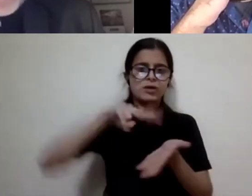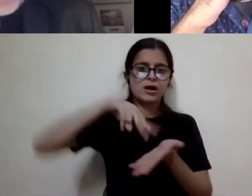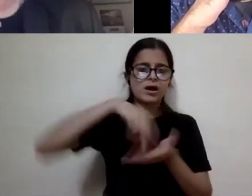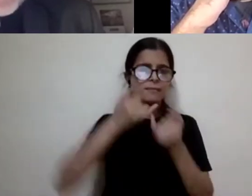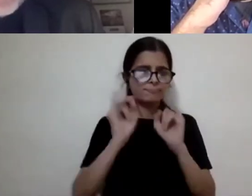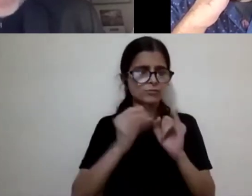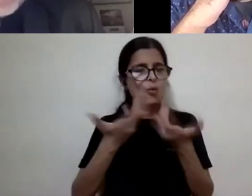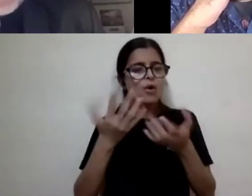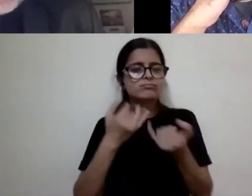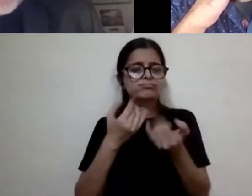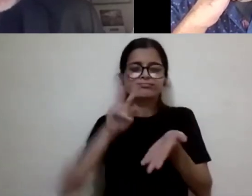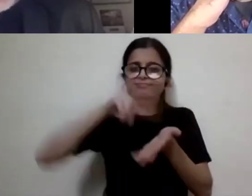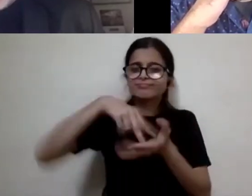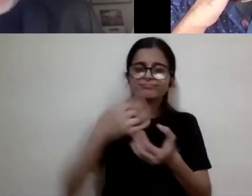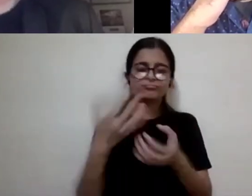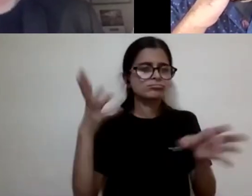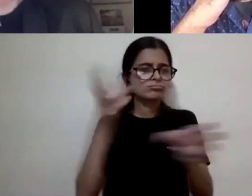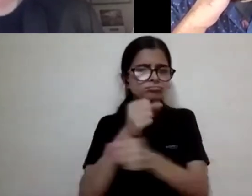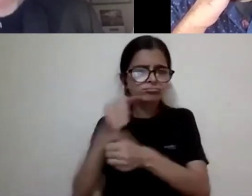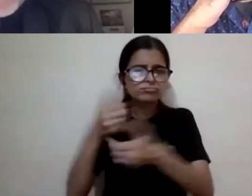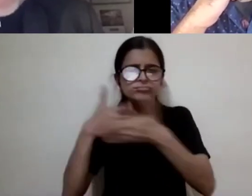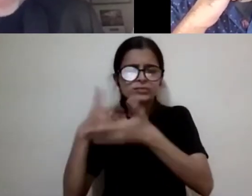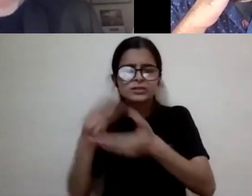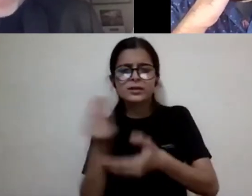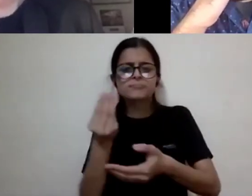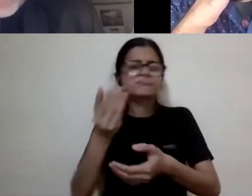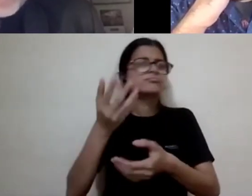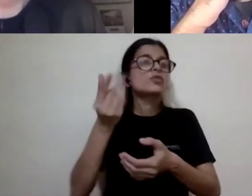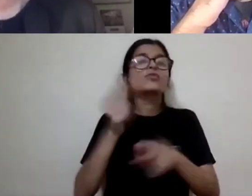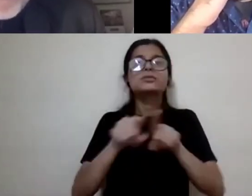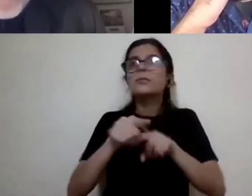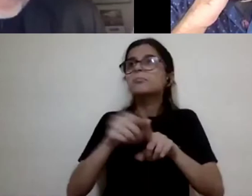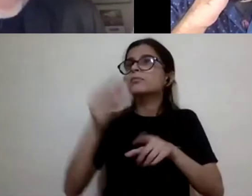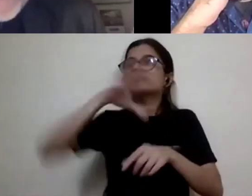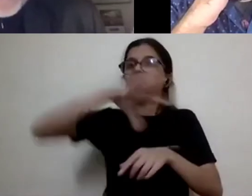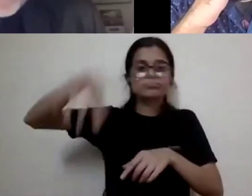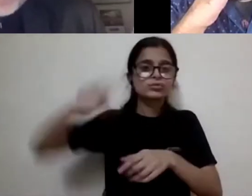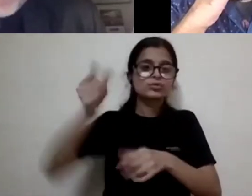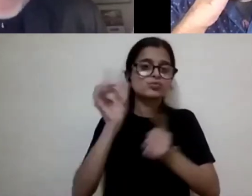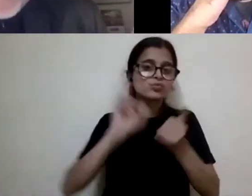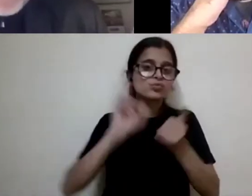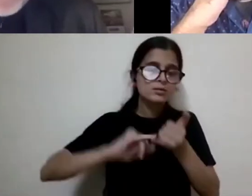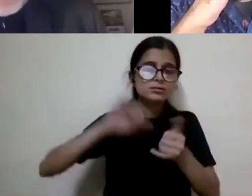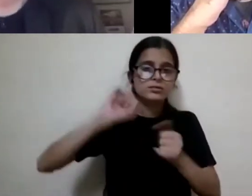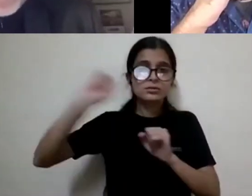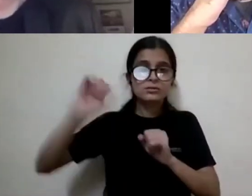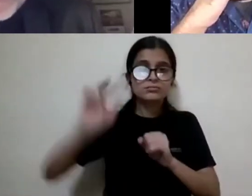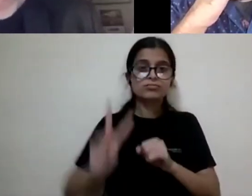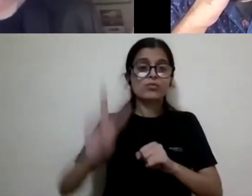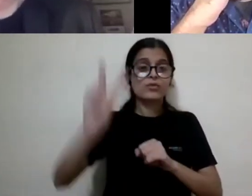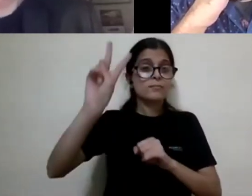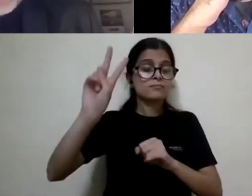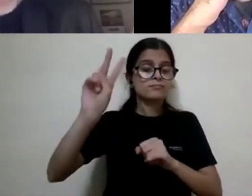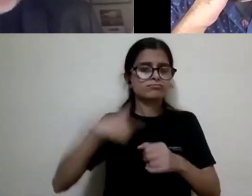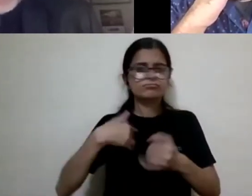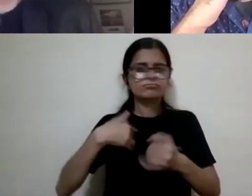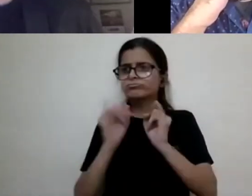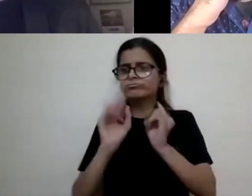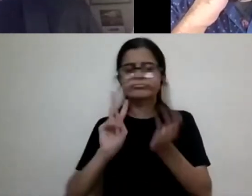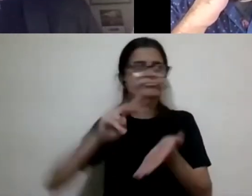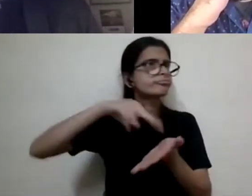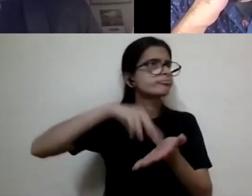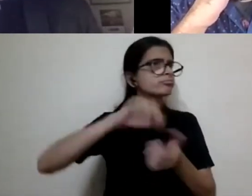that we have that in countries like the U S you know, who, who value possessive individualism, uh,